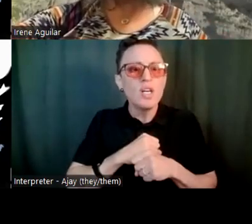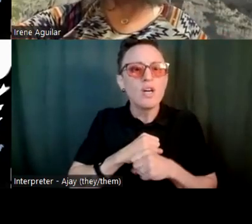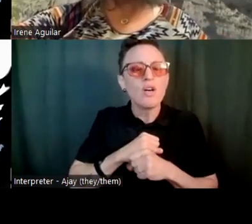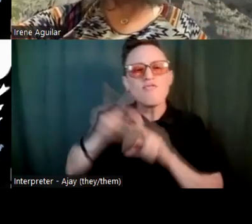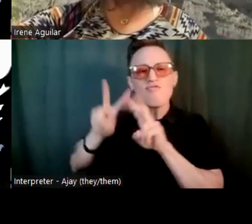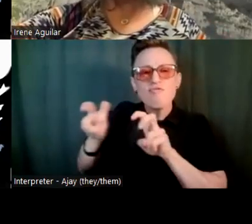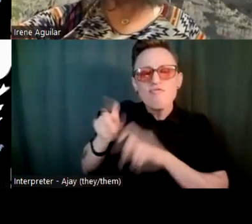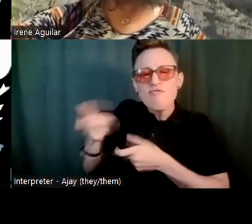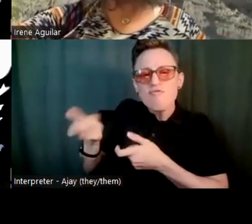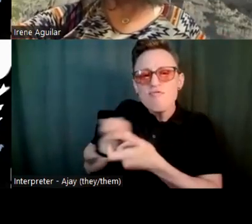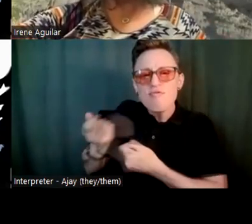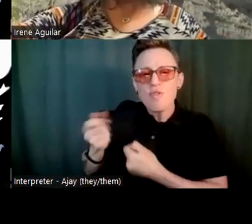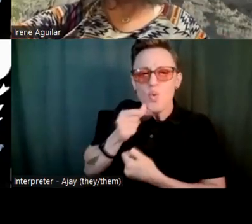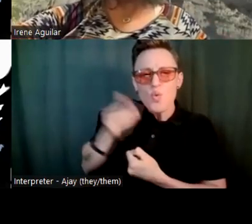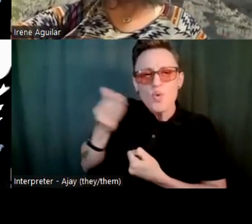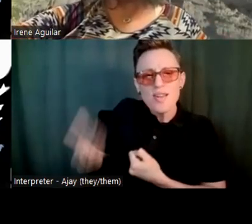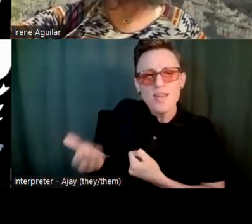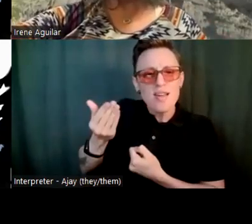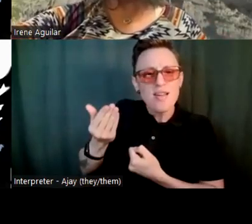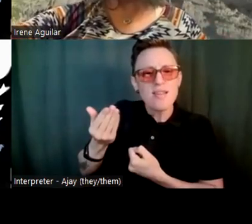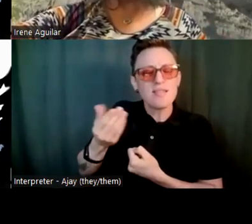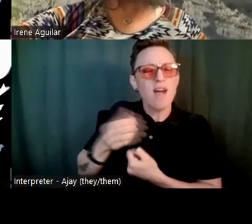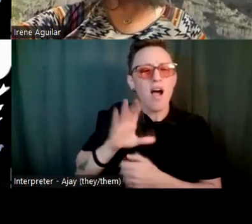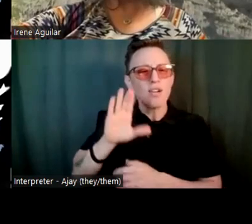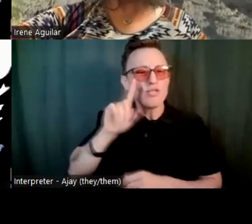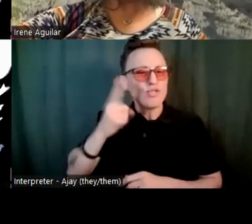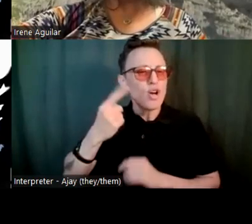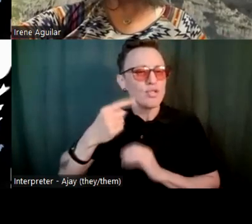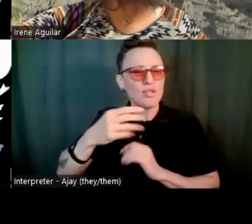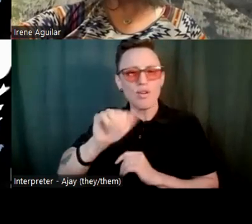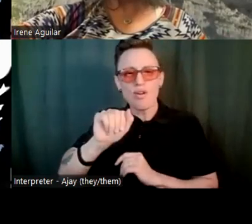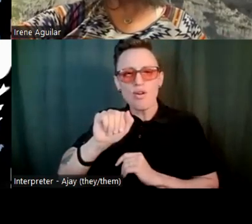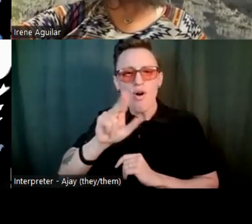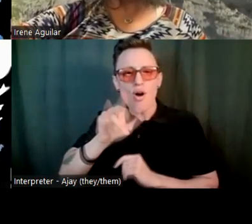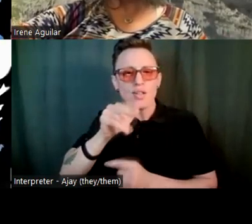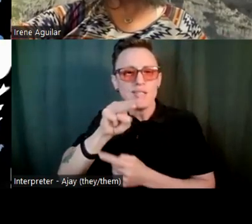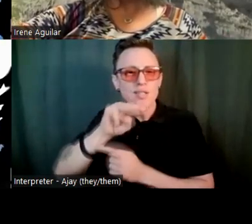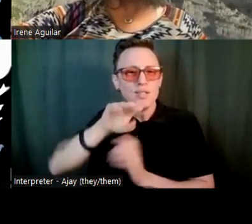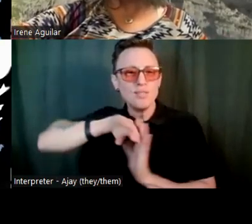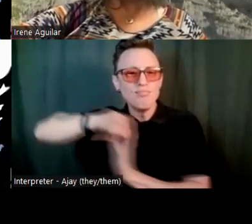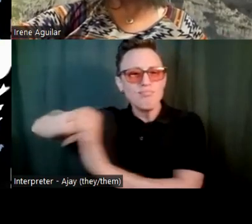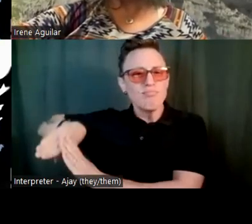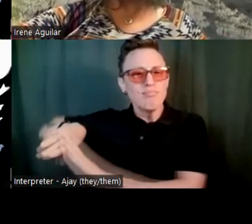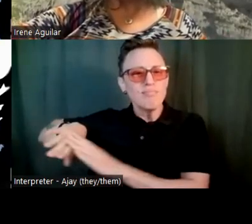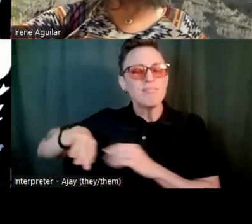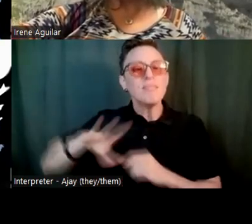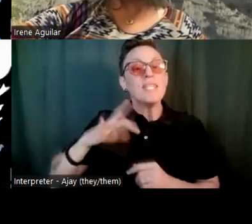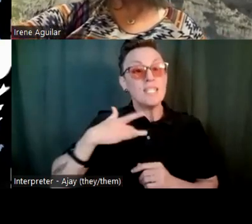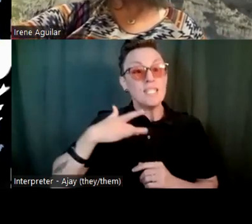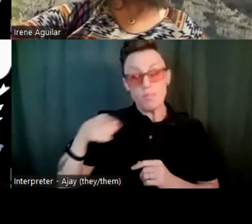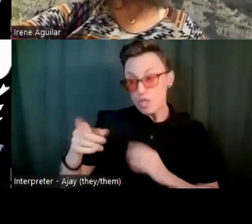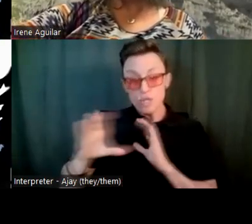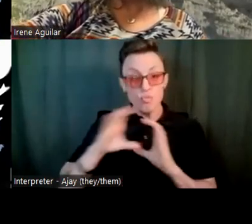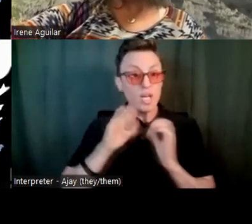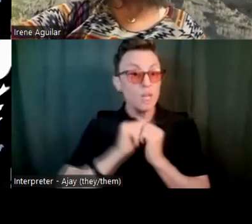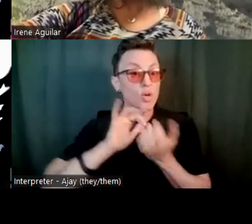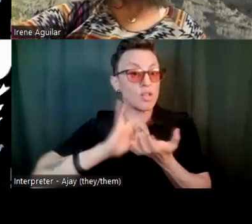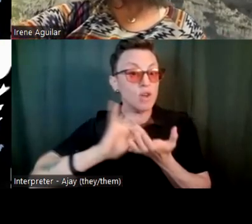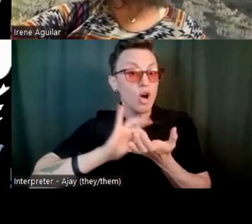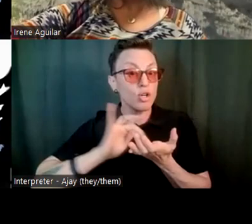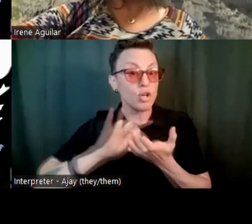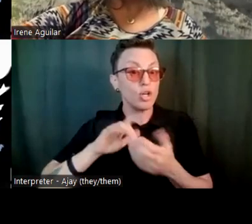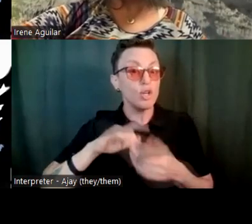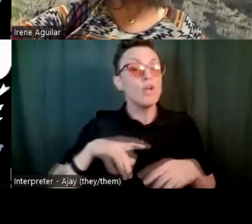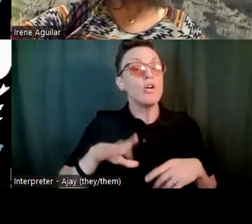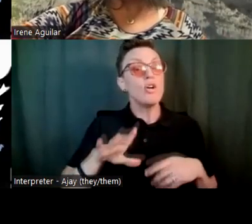as a kid with autism, but what does he like? Um, you know, he communicates through a talker. So she would pass the talker around. So